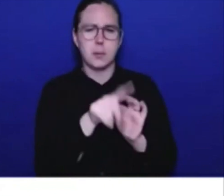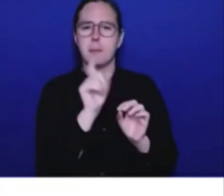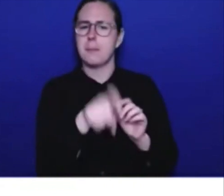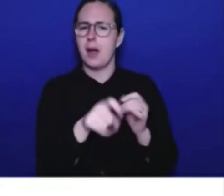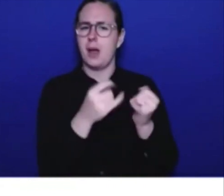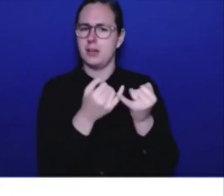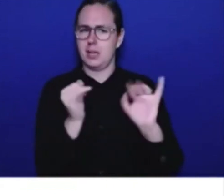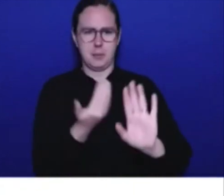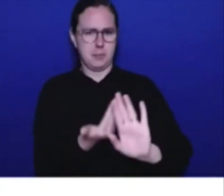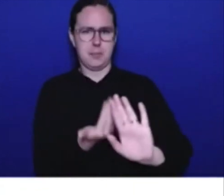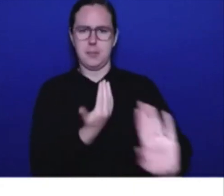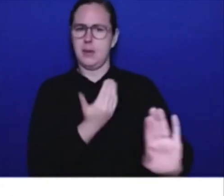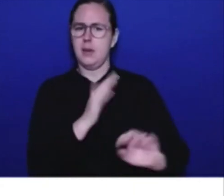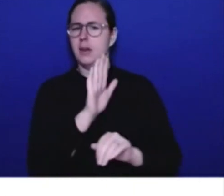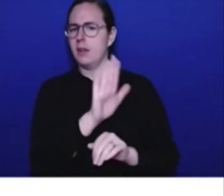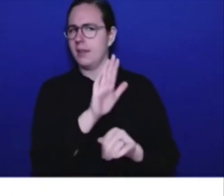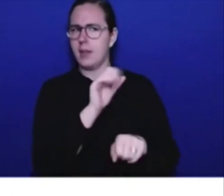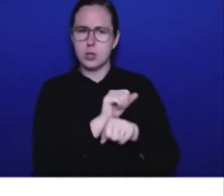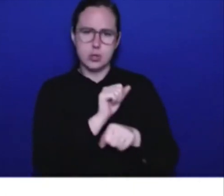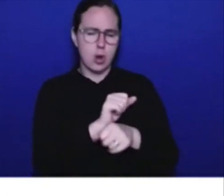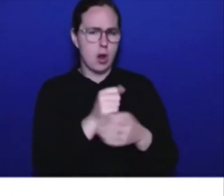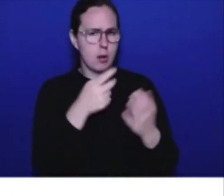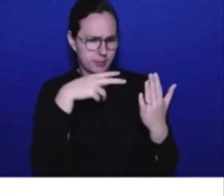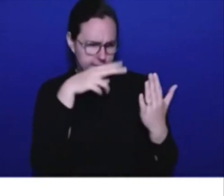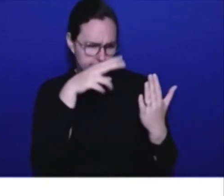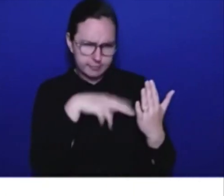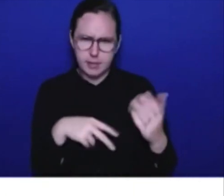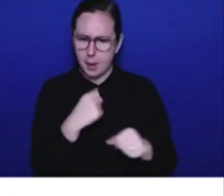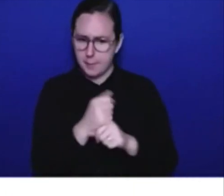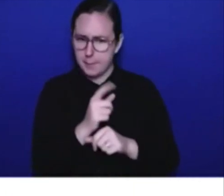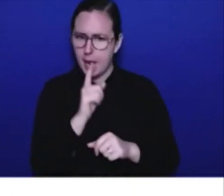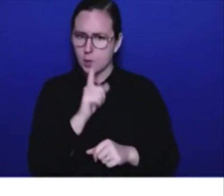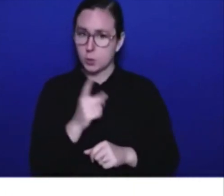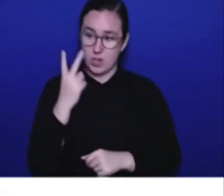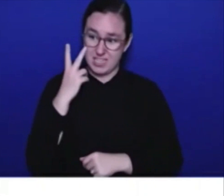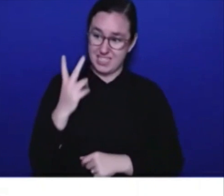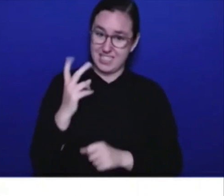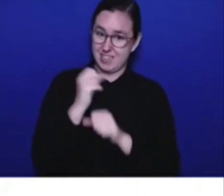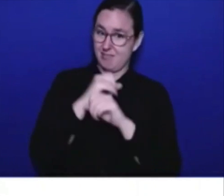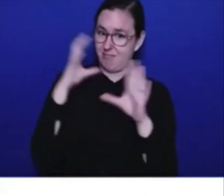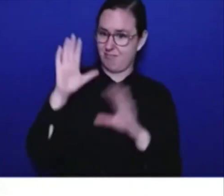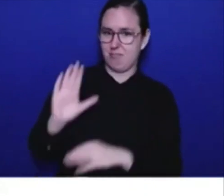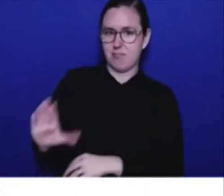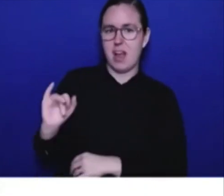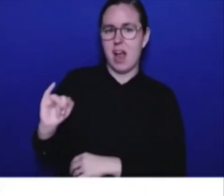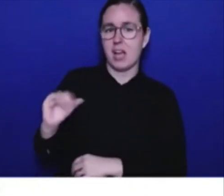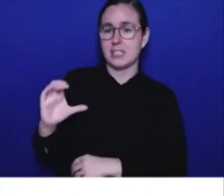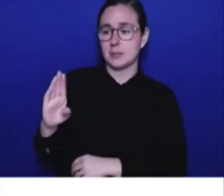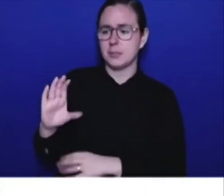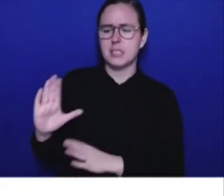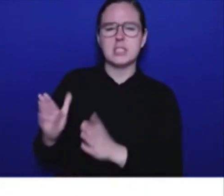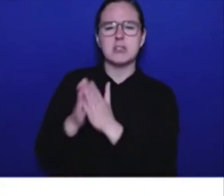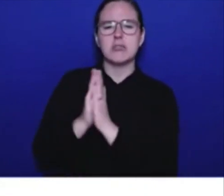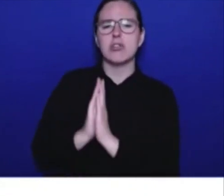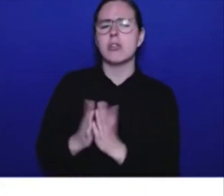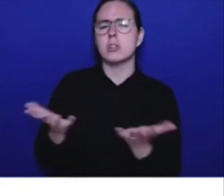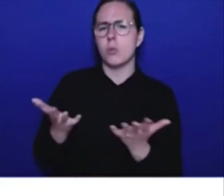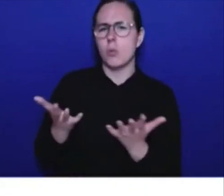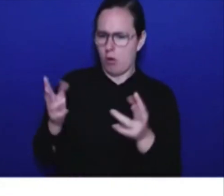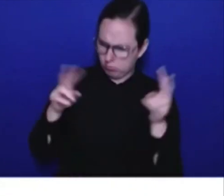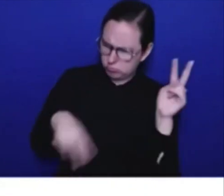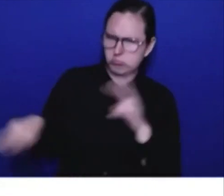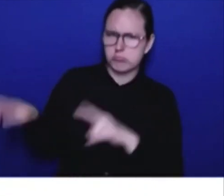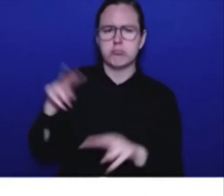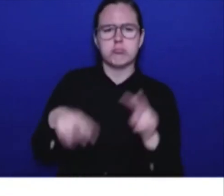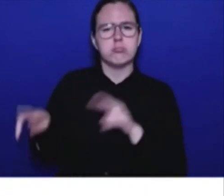for the next two years that has led them to request a 0% rate increase for the next two years. Predictable auto